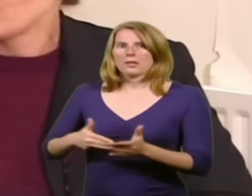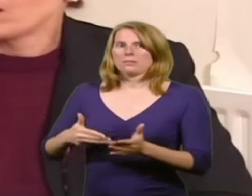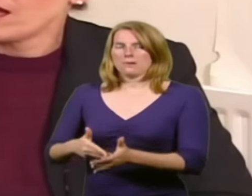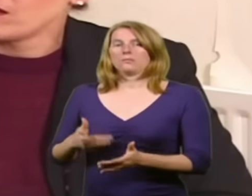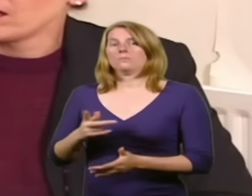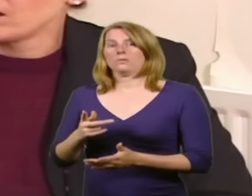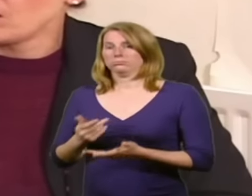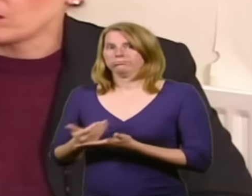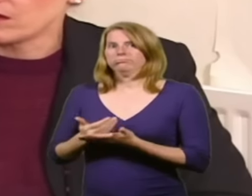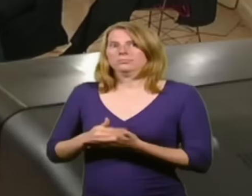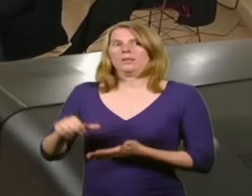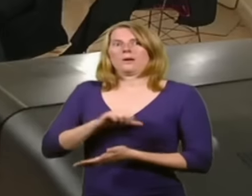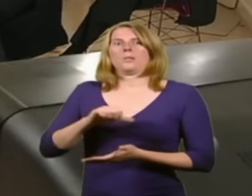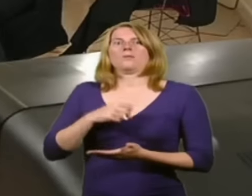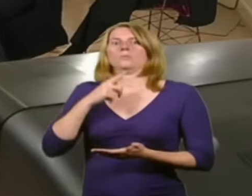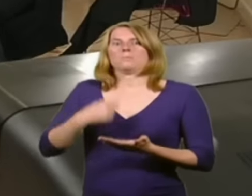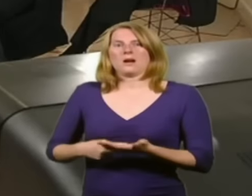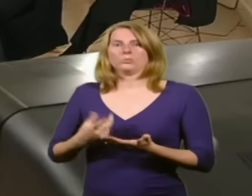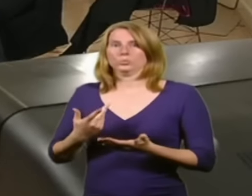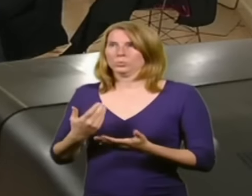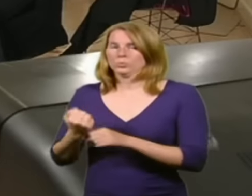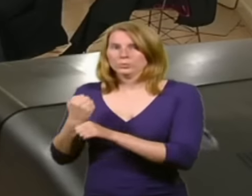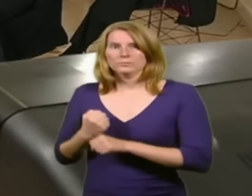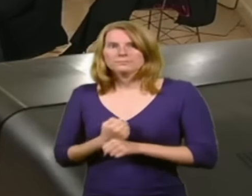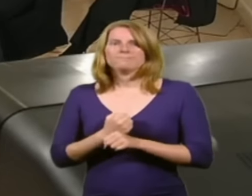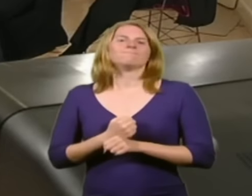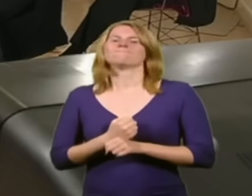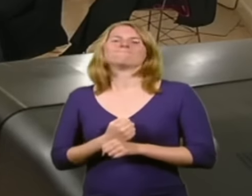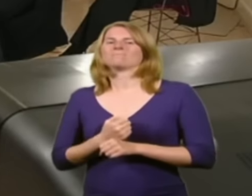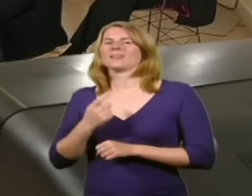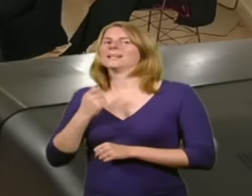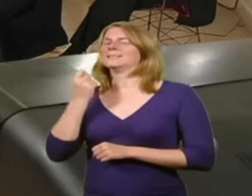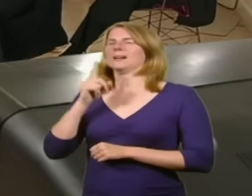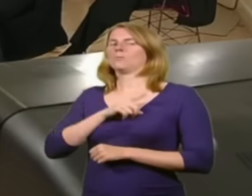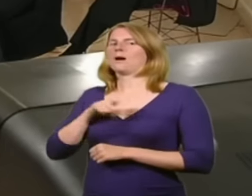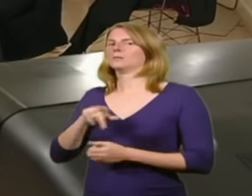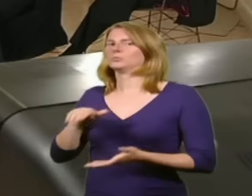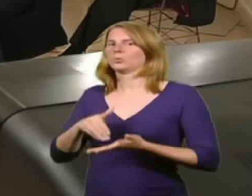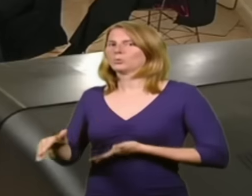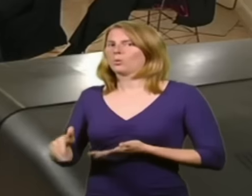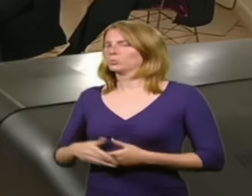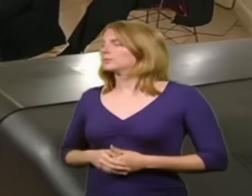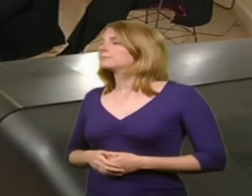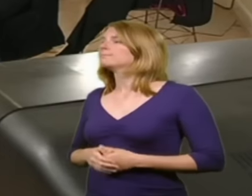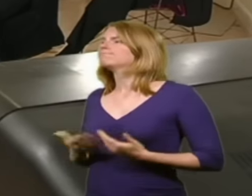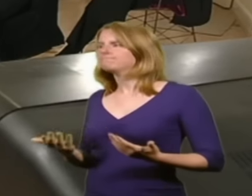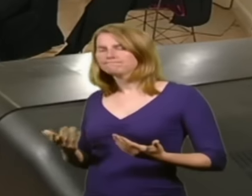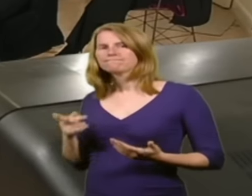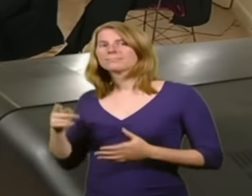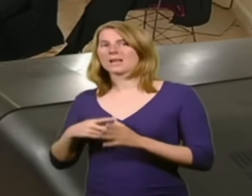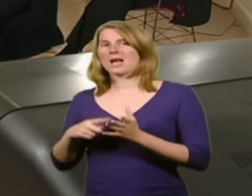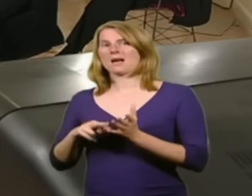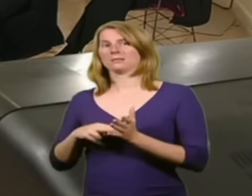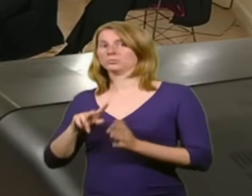And I think that's why the house hasn't sold. Well, Anne's not the only one who's been looking around your house. We also have a tape of some viewers. As